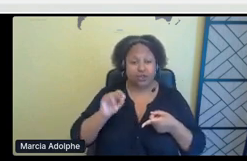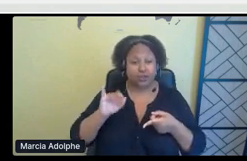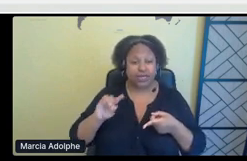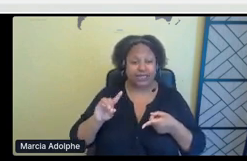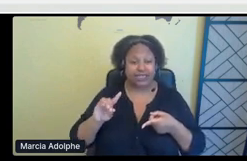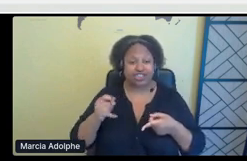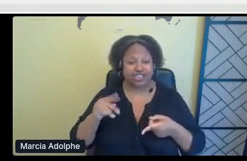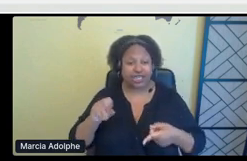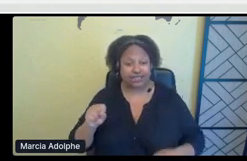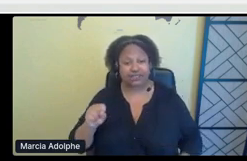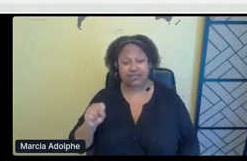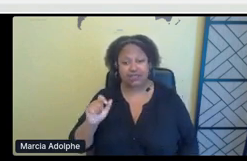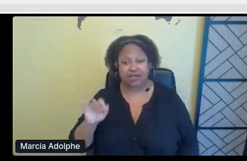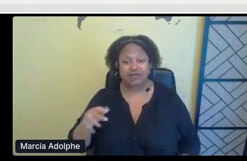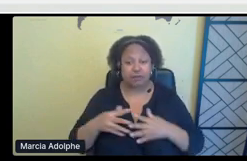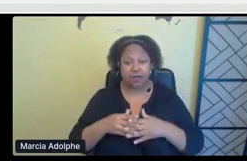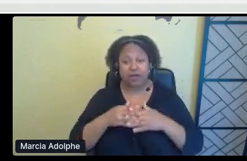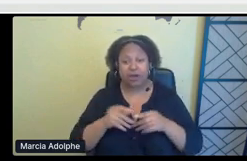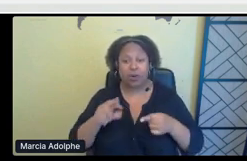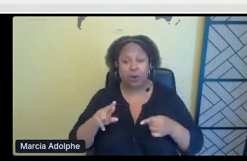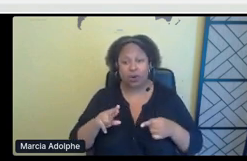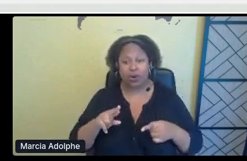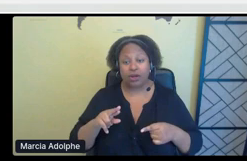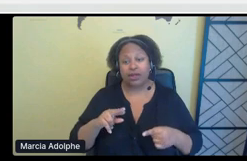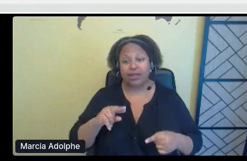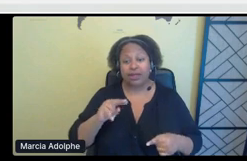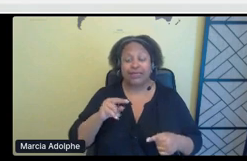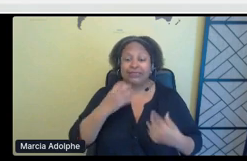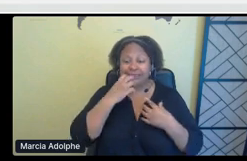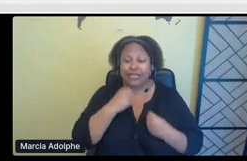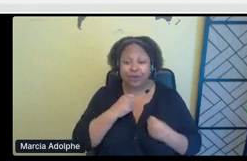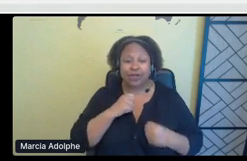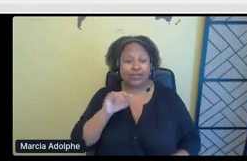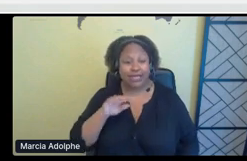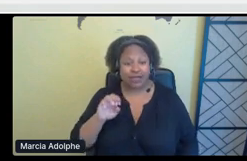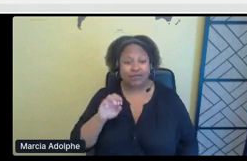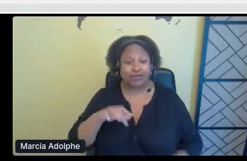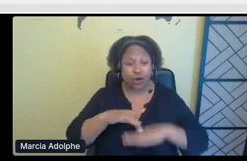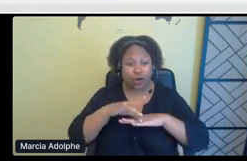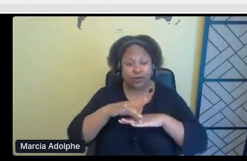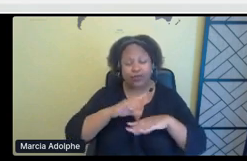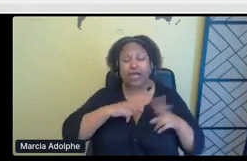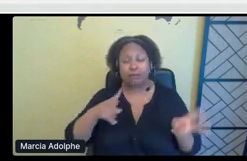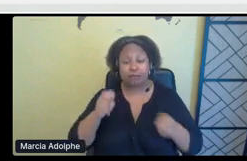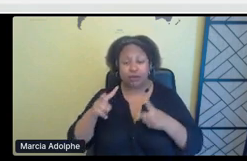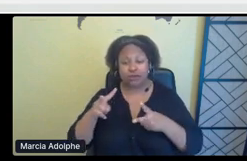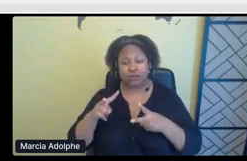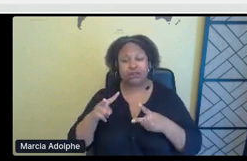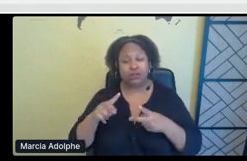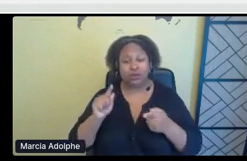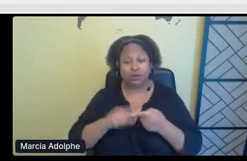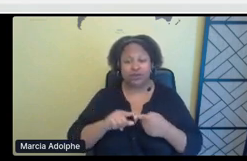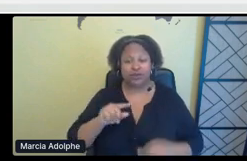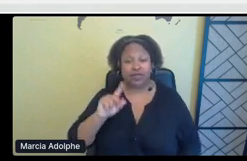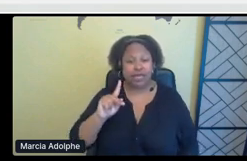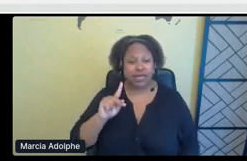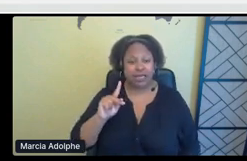or, or find it on Instagram. I actually just posted on IGTV, um, with Cam Bell. Um,